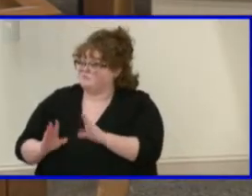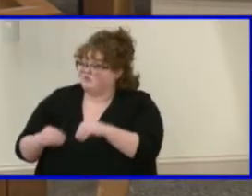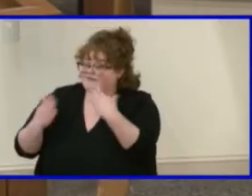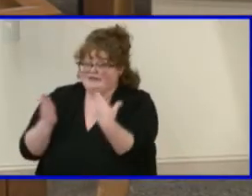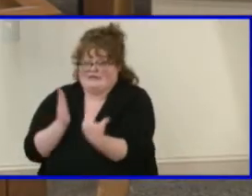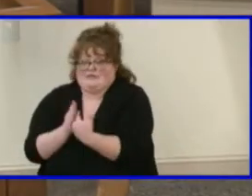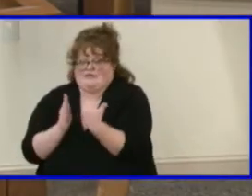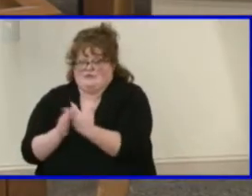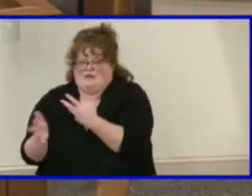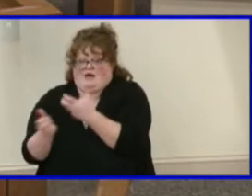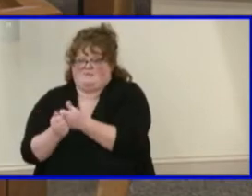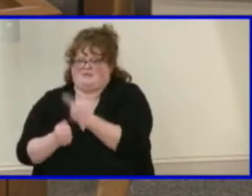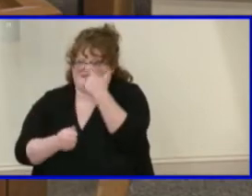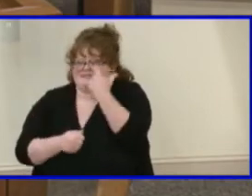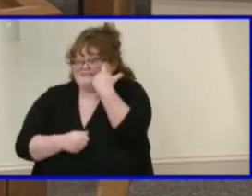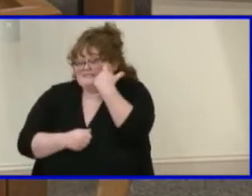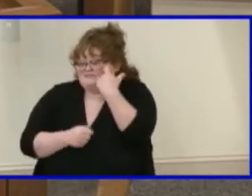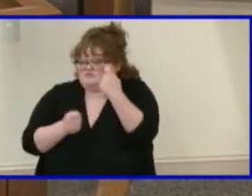change.